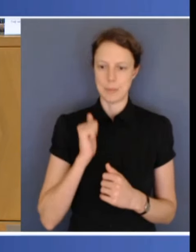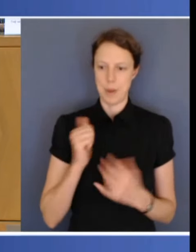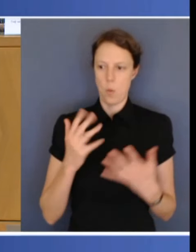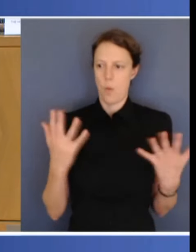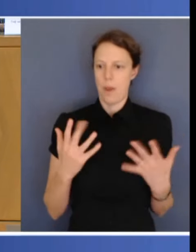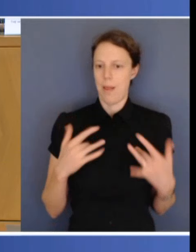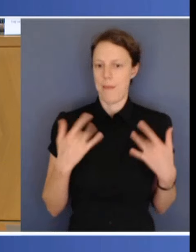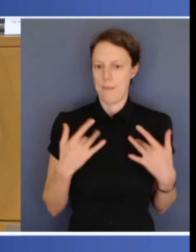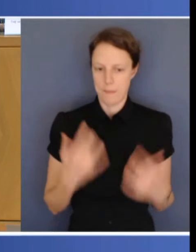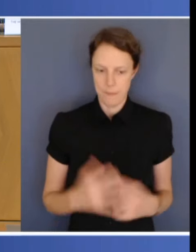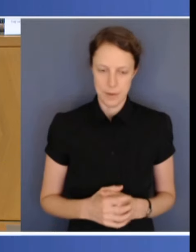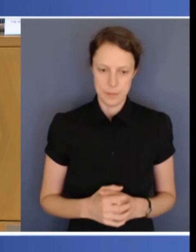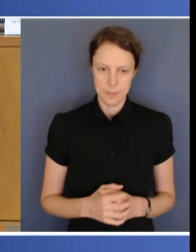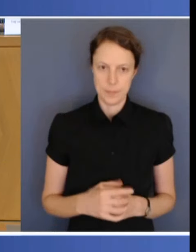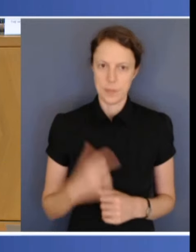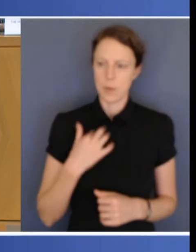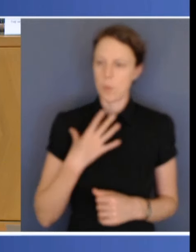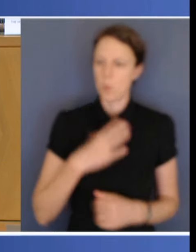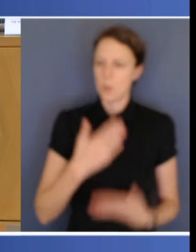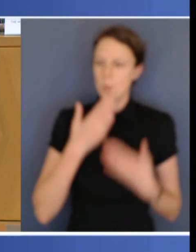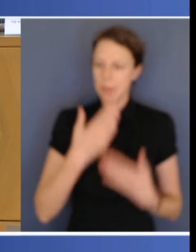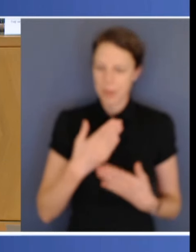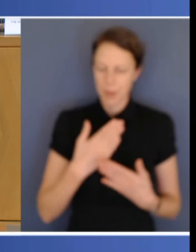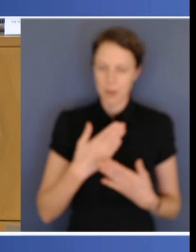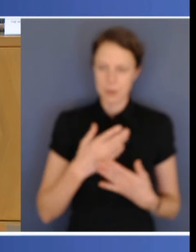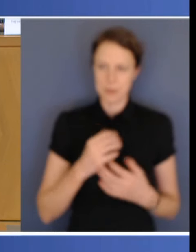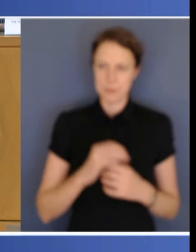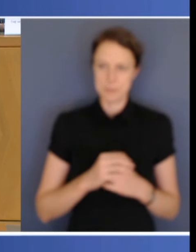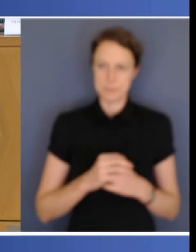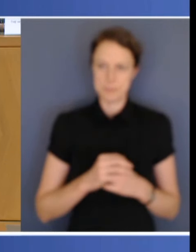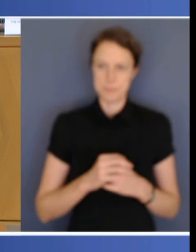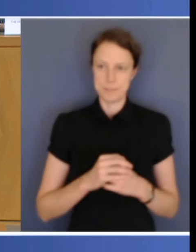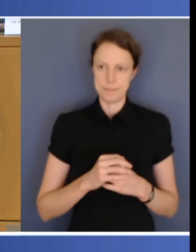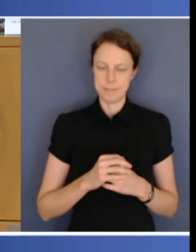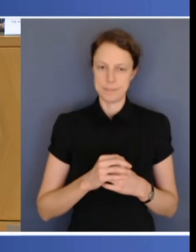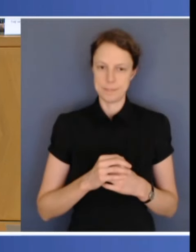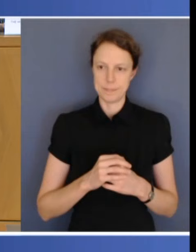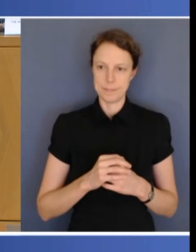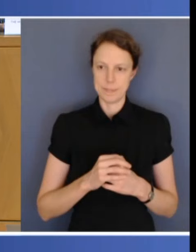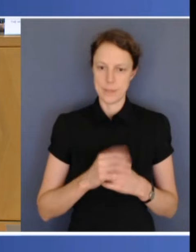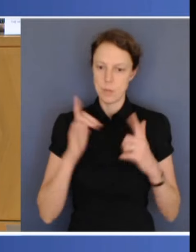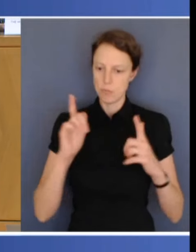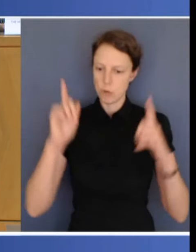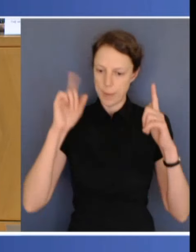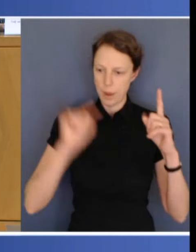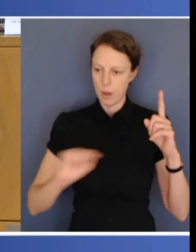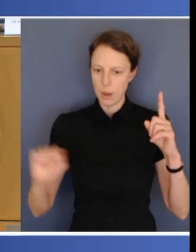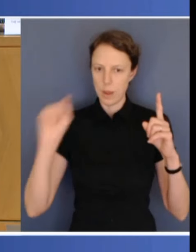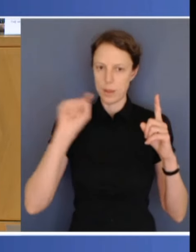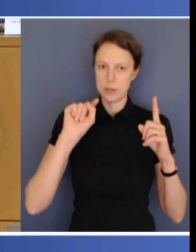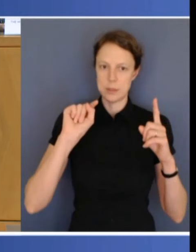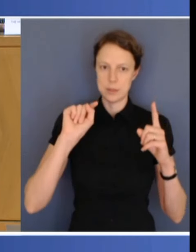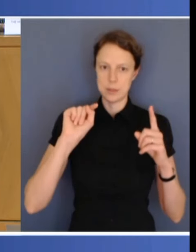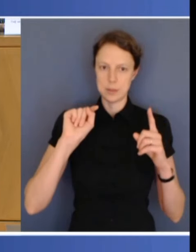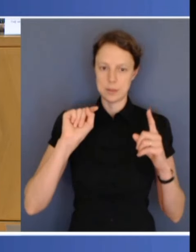the spirit of the Premiers and Chief Ministers. I want to welcome the new